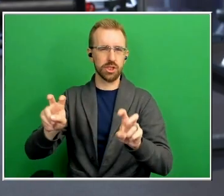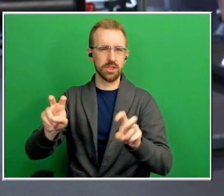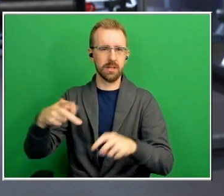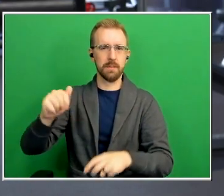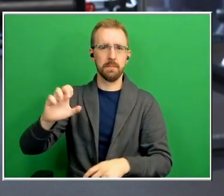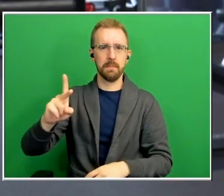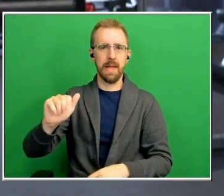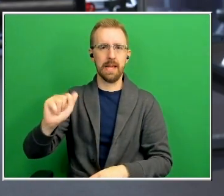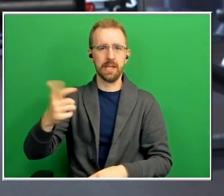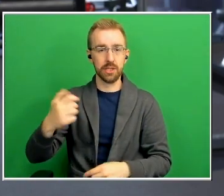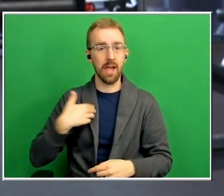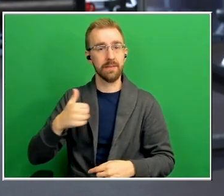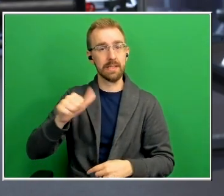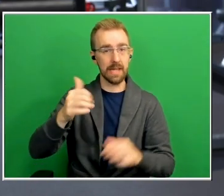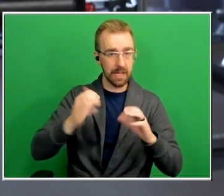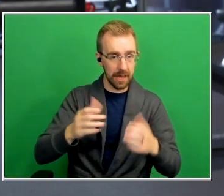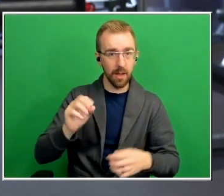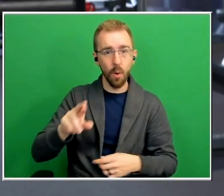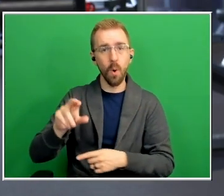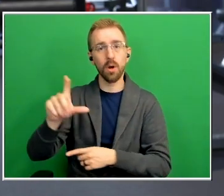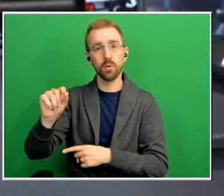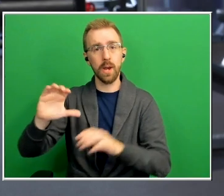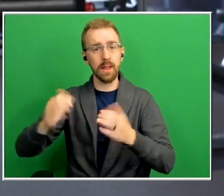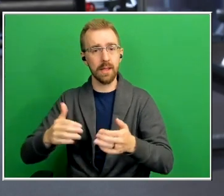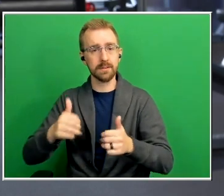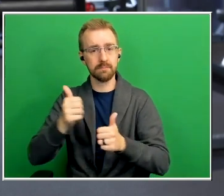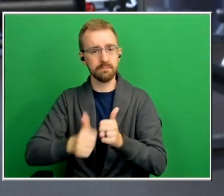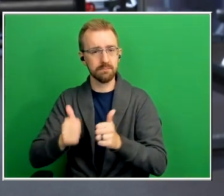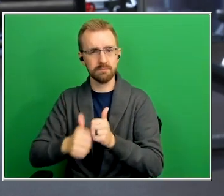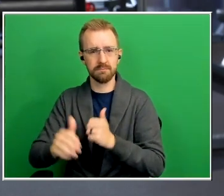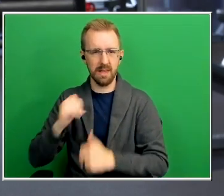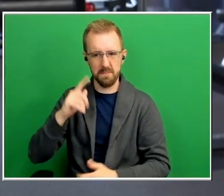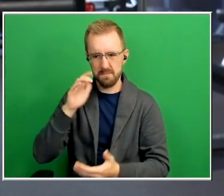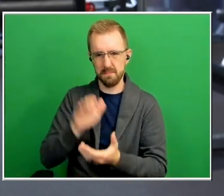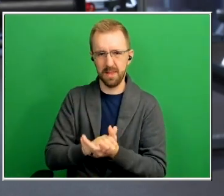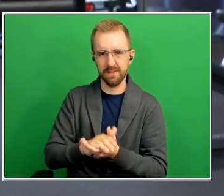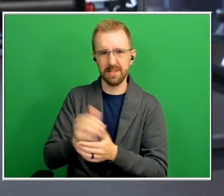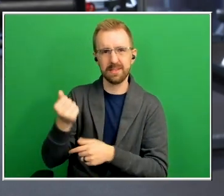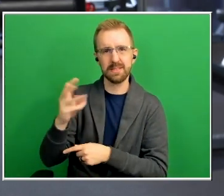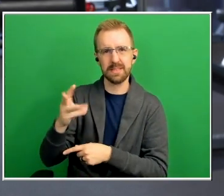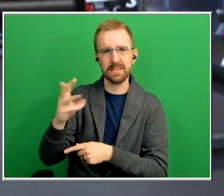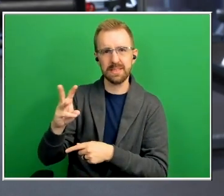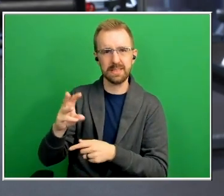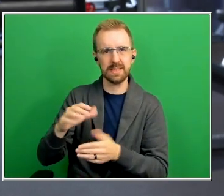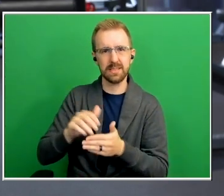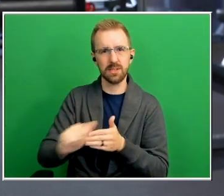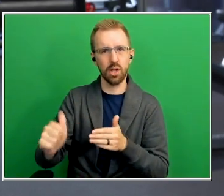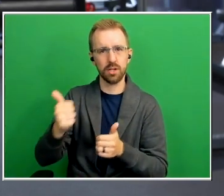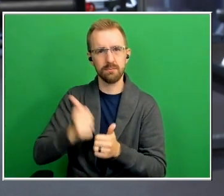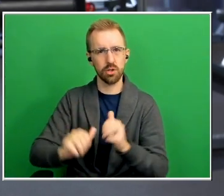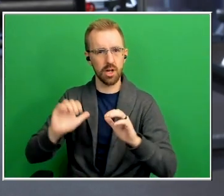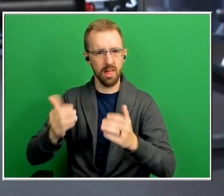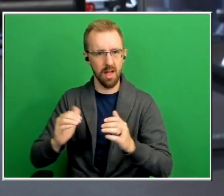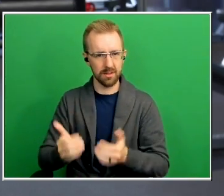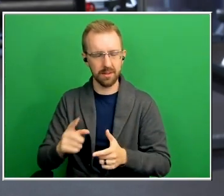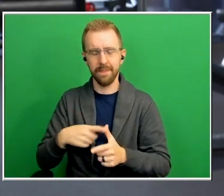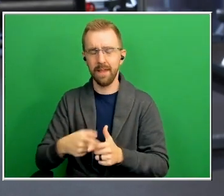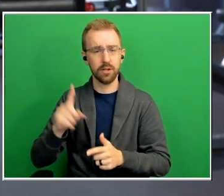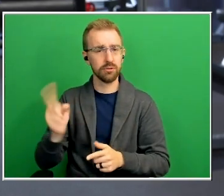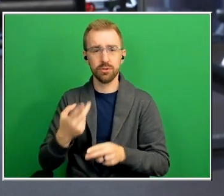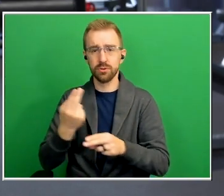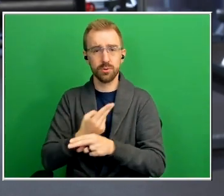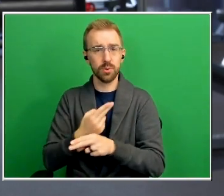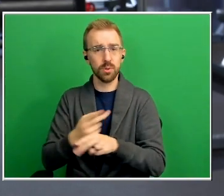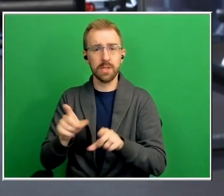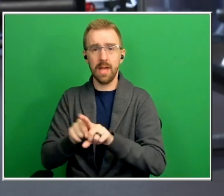or 20 classes at a time it breaks down to be i believe 16 a class and then you just use them as you come we don't charge you if you